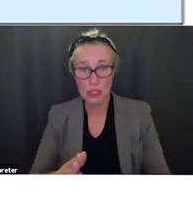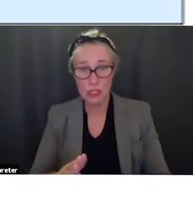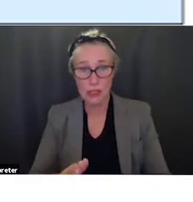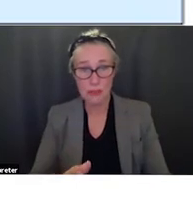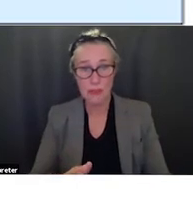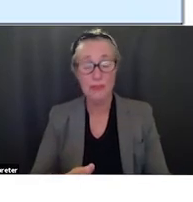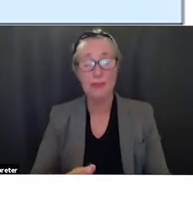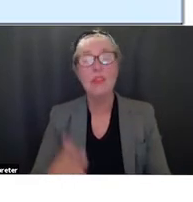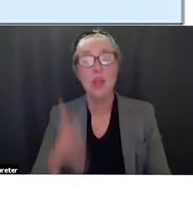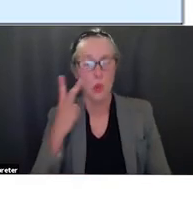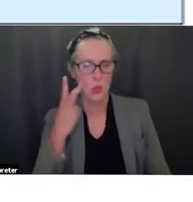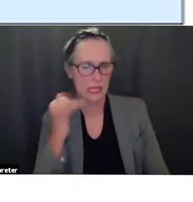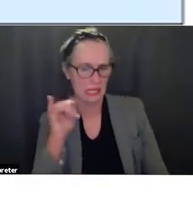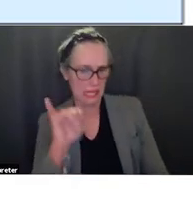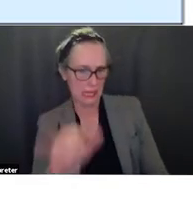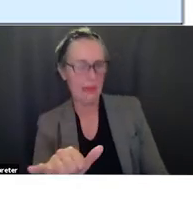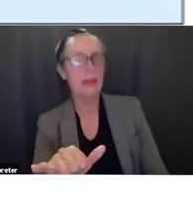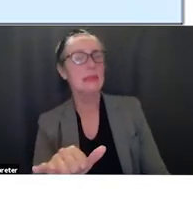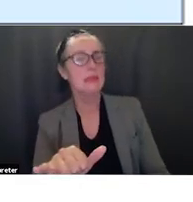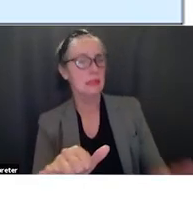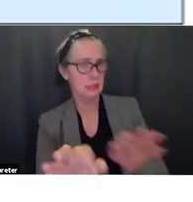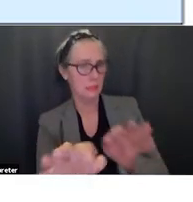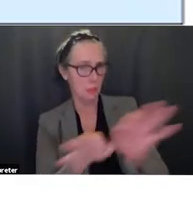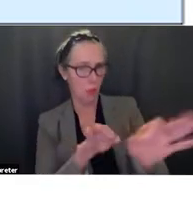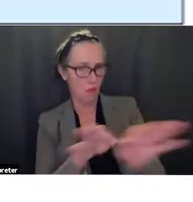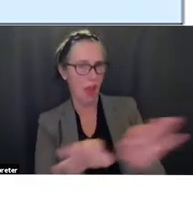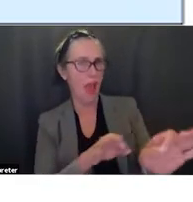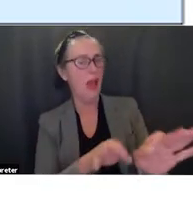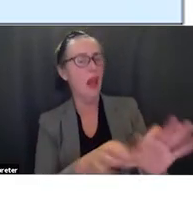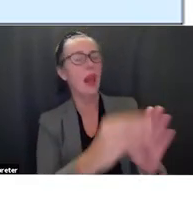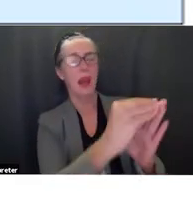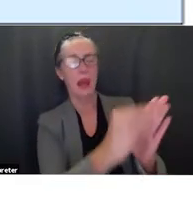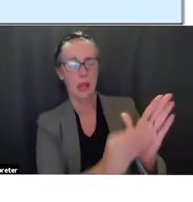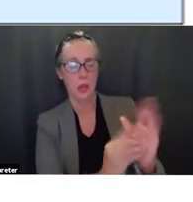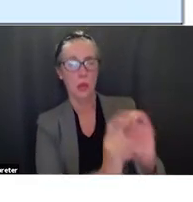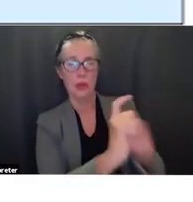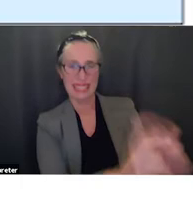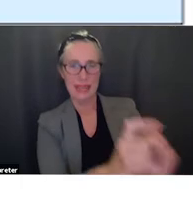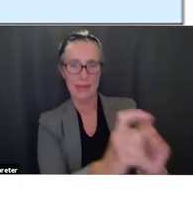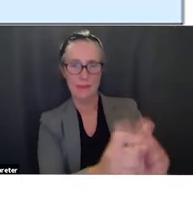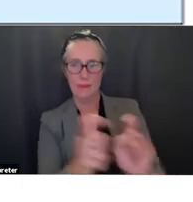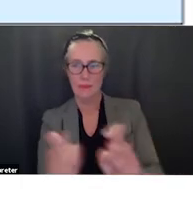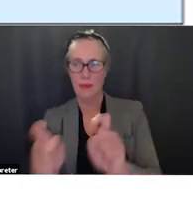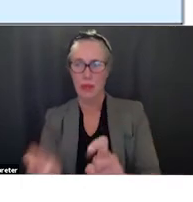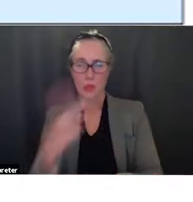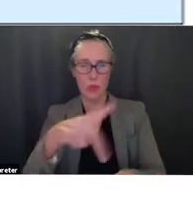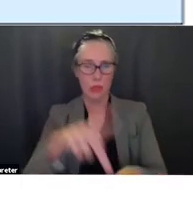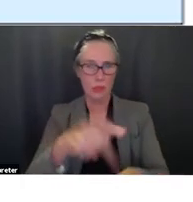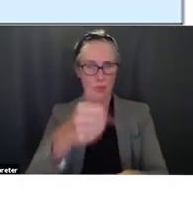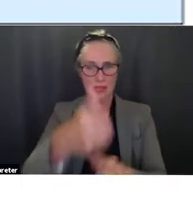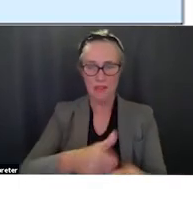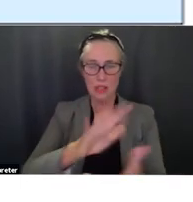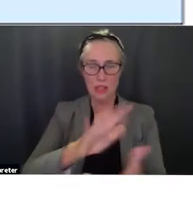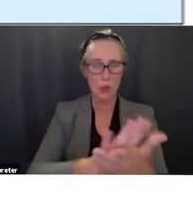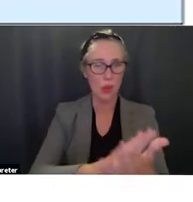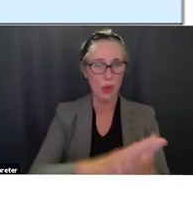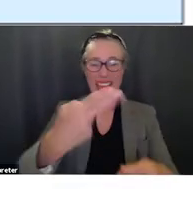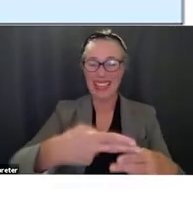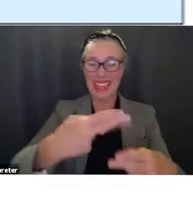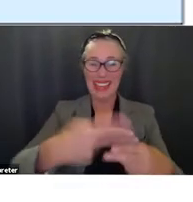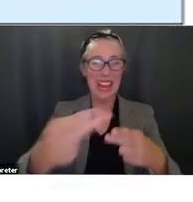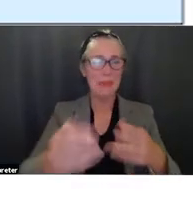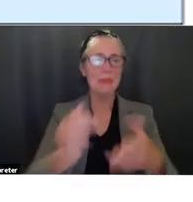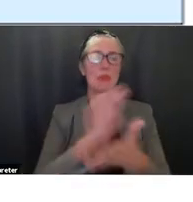given to every single school principal uh they will be able obviously we we whited out the names you'll see here that